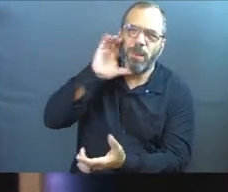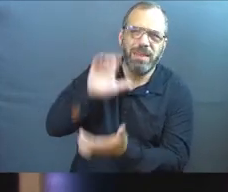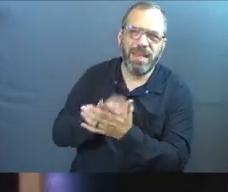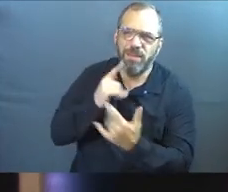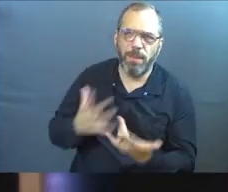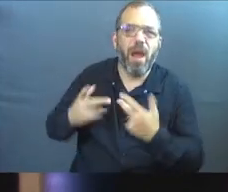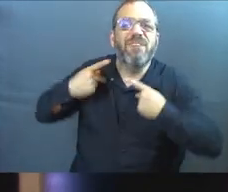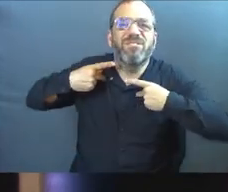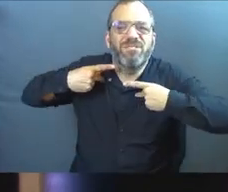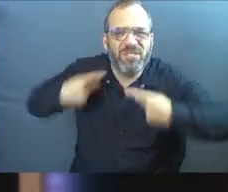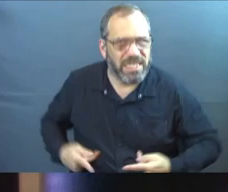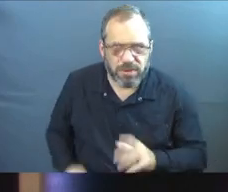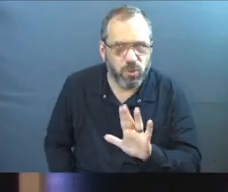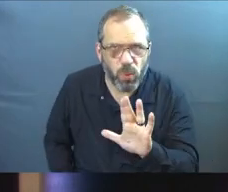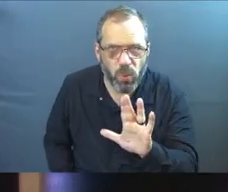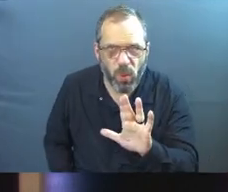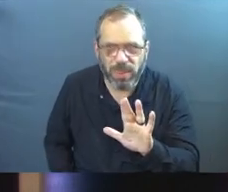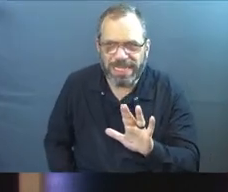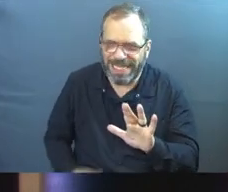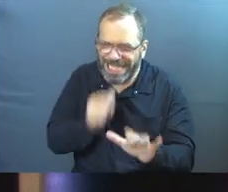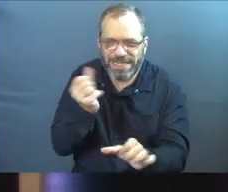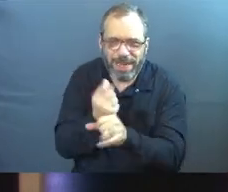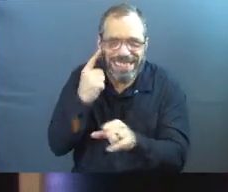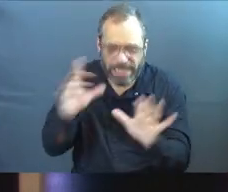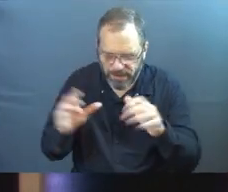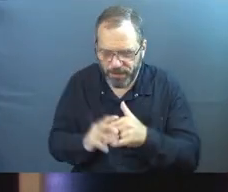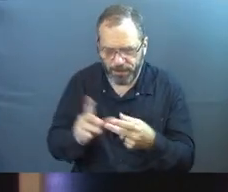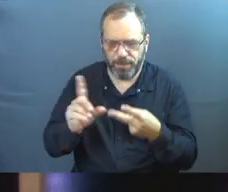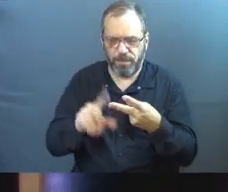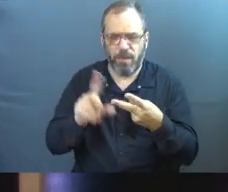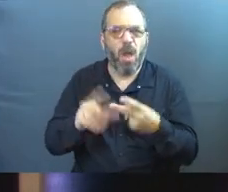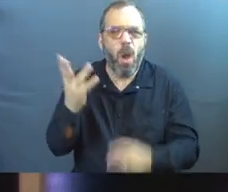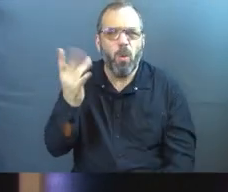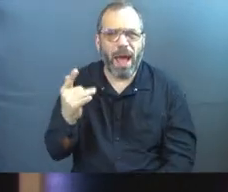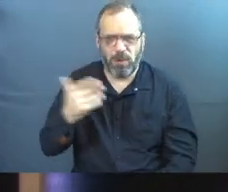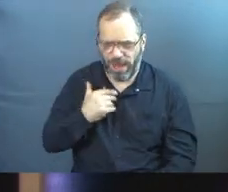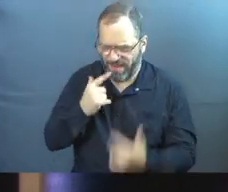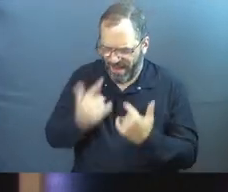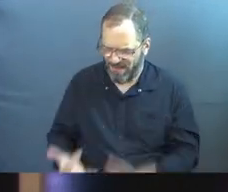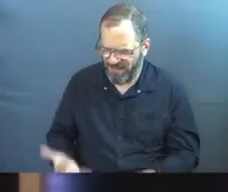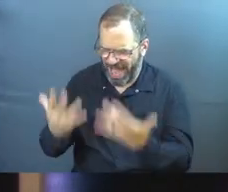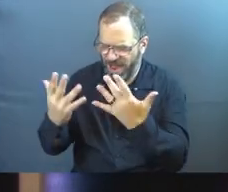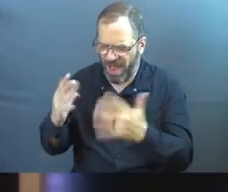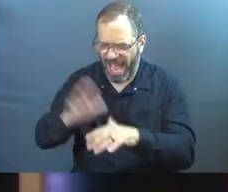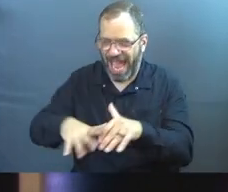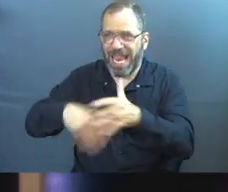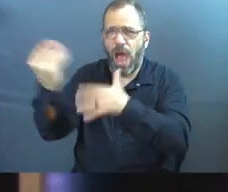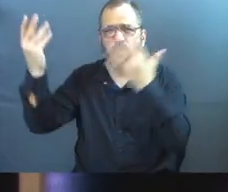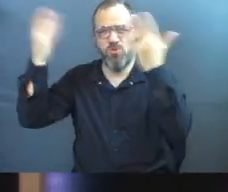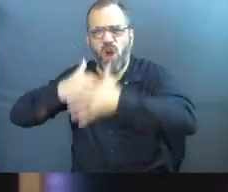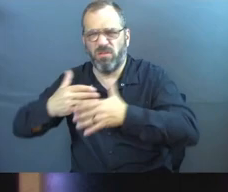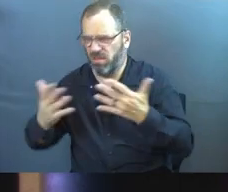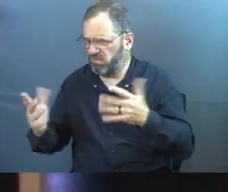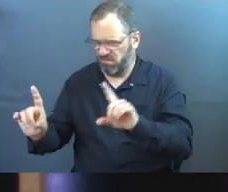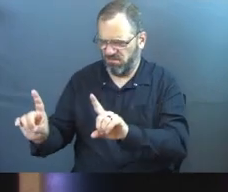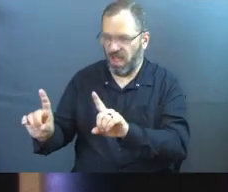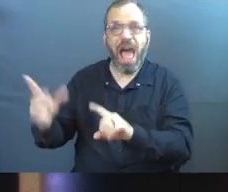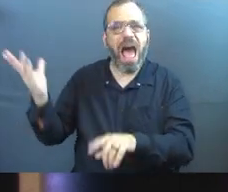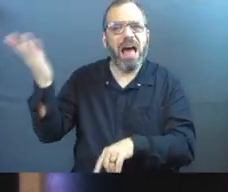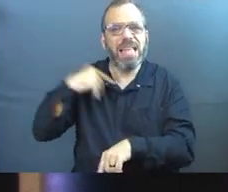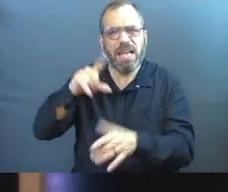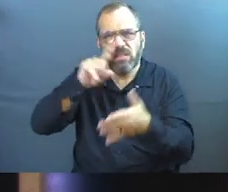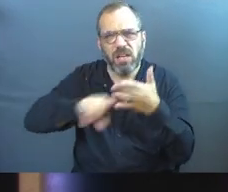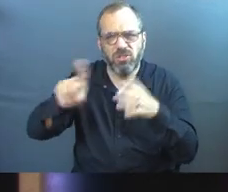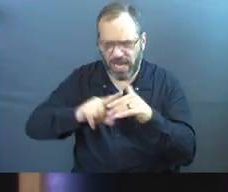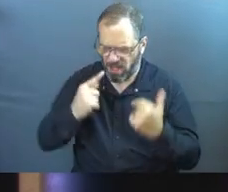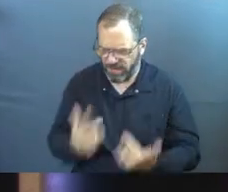are physically. I don't believe that they are. It doesn't make sense. Also, why do we have fire and we have outer darkness? Last time